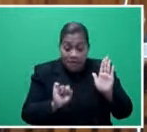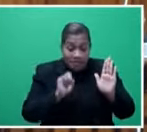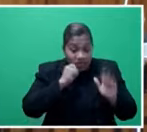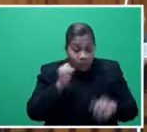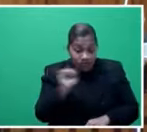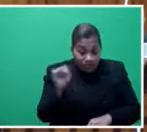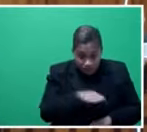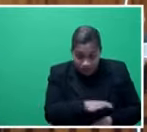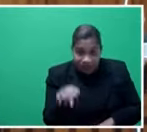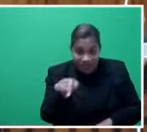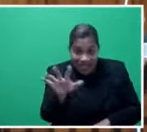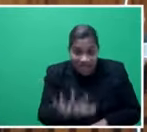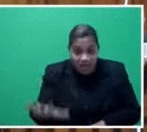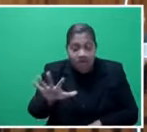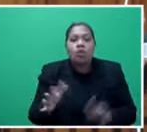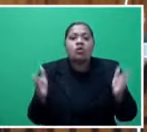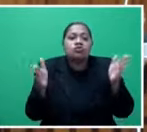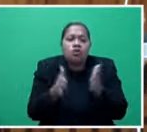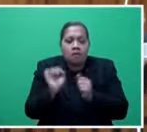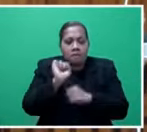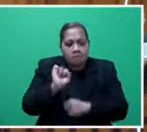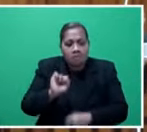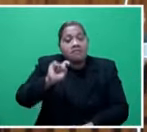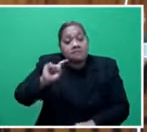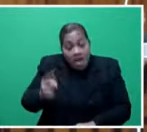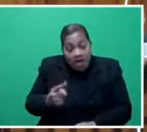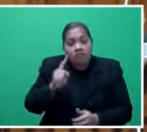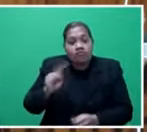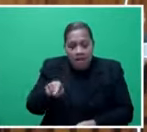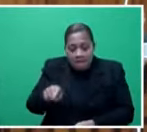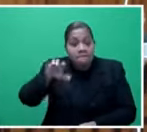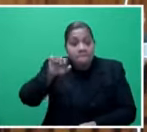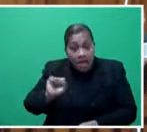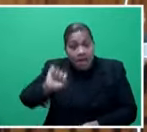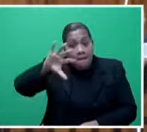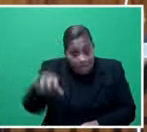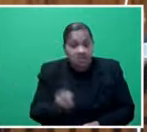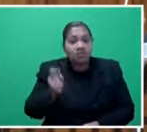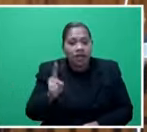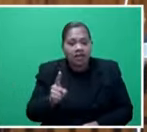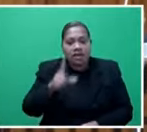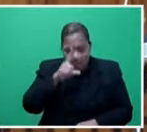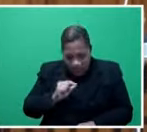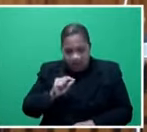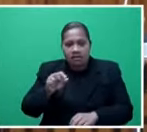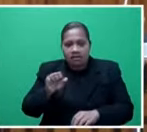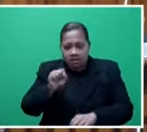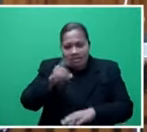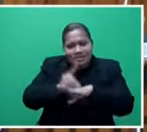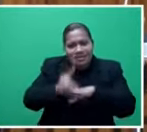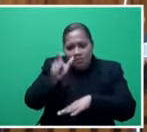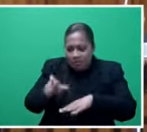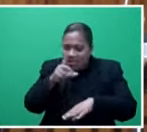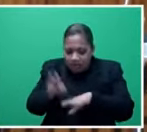smaller buses, but they must have the ability to have disabled persons board and off board in a friendly